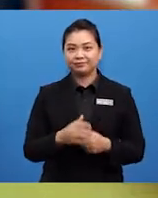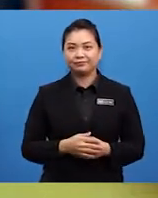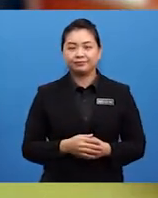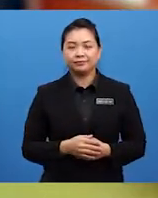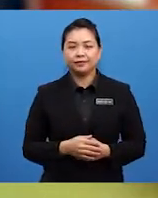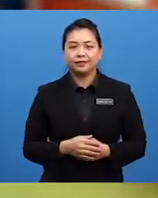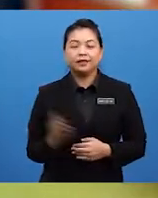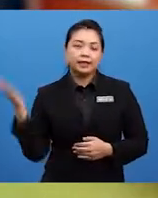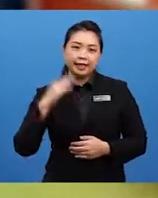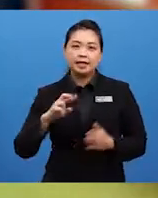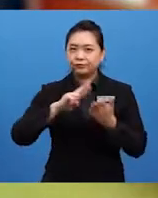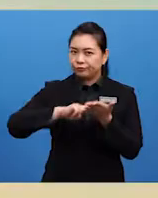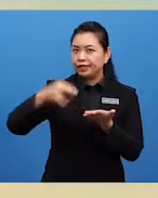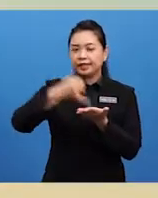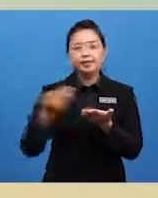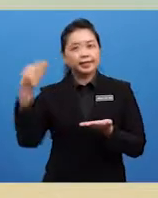Let's read it again.